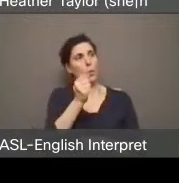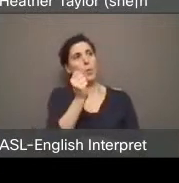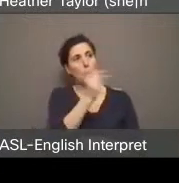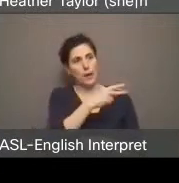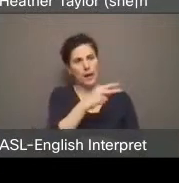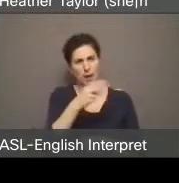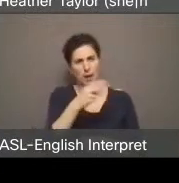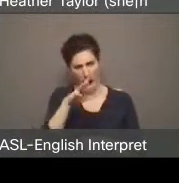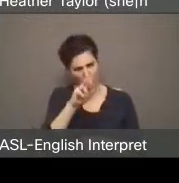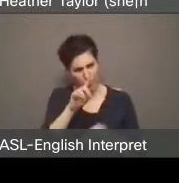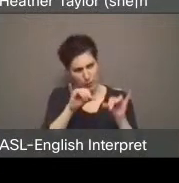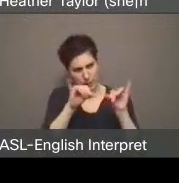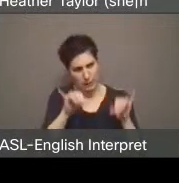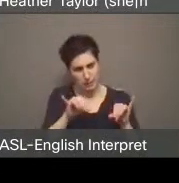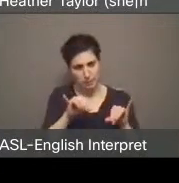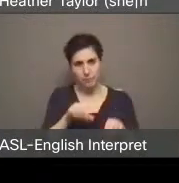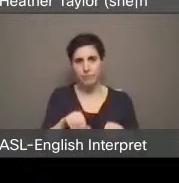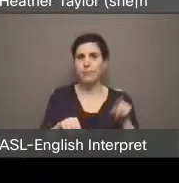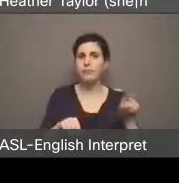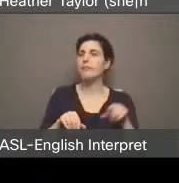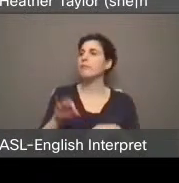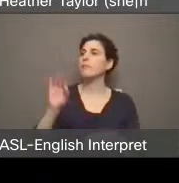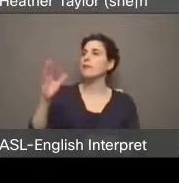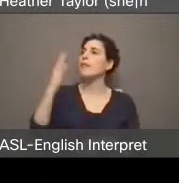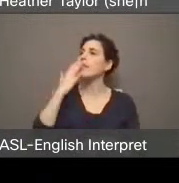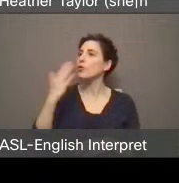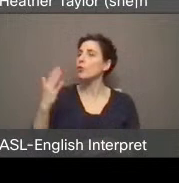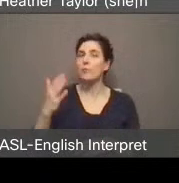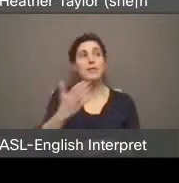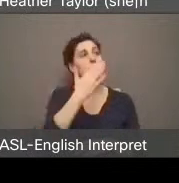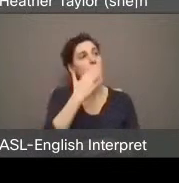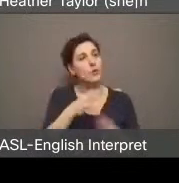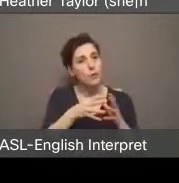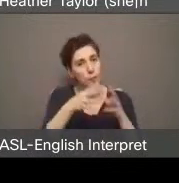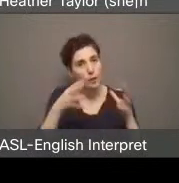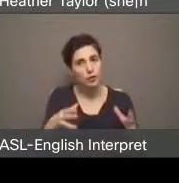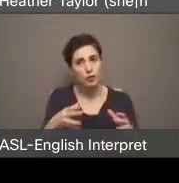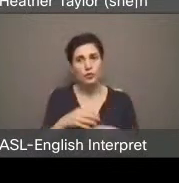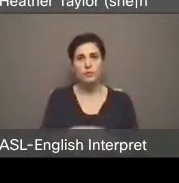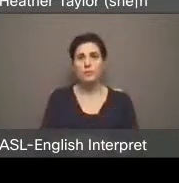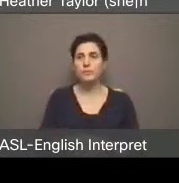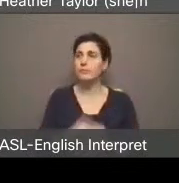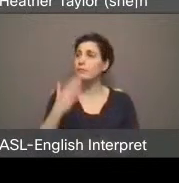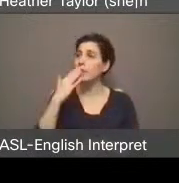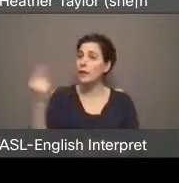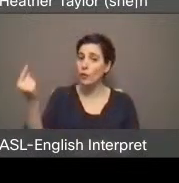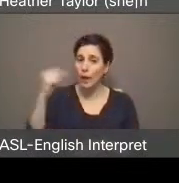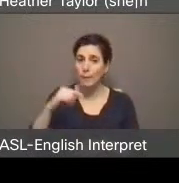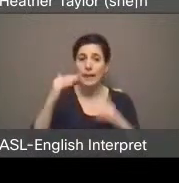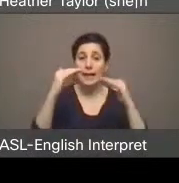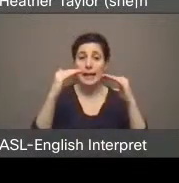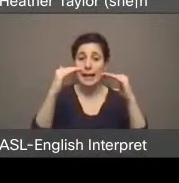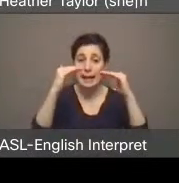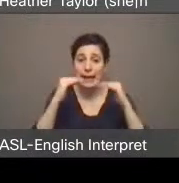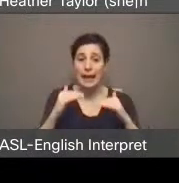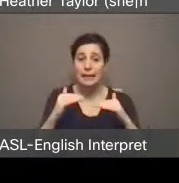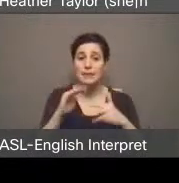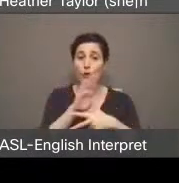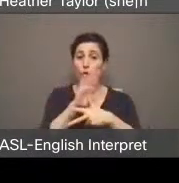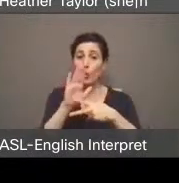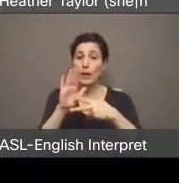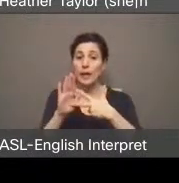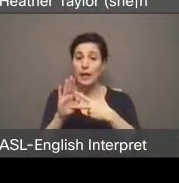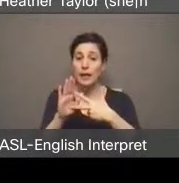hybrid system. Thank you. Thank you very much. Thank you for coming. Next three. Sorry. Next three